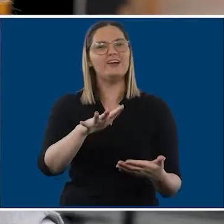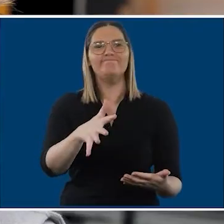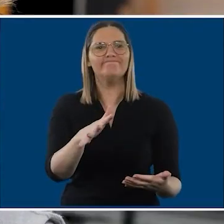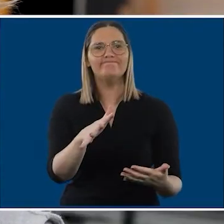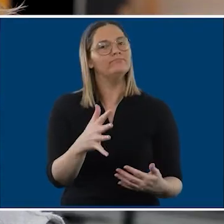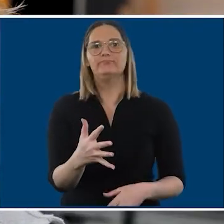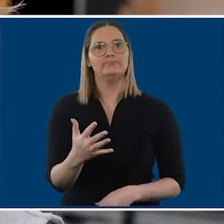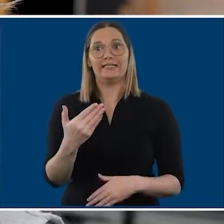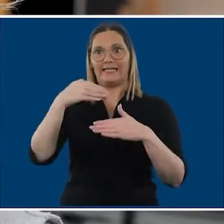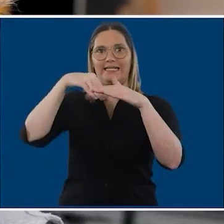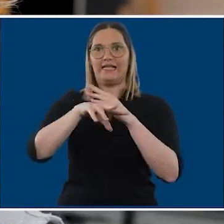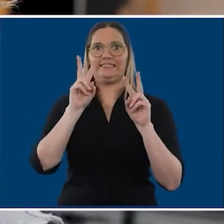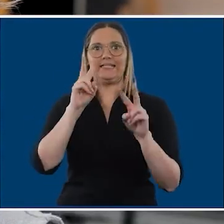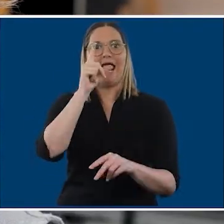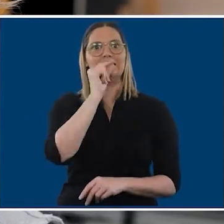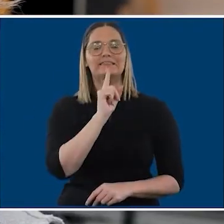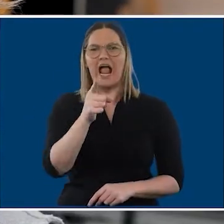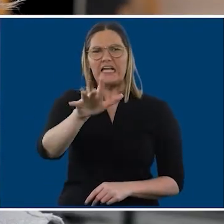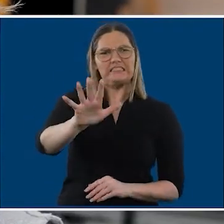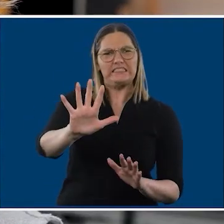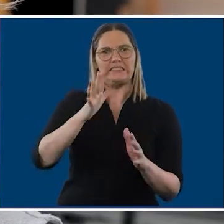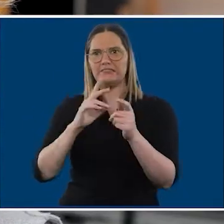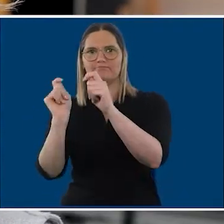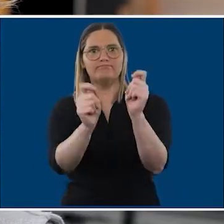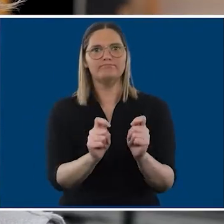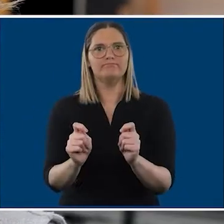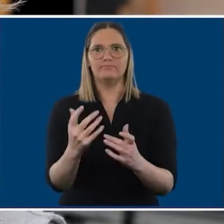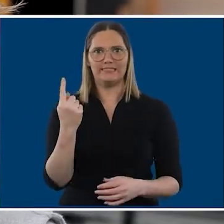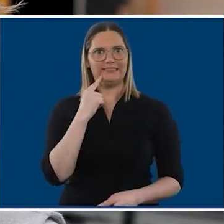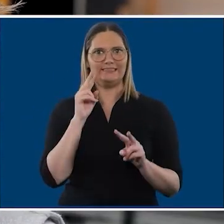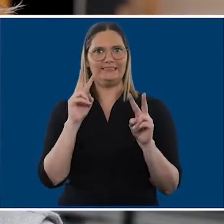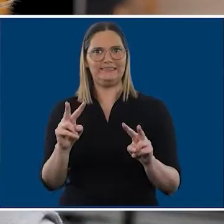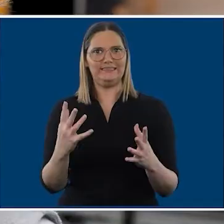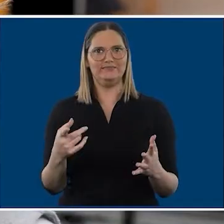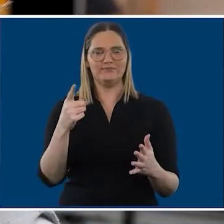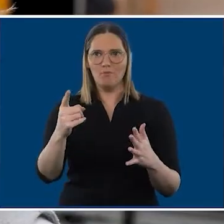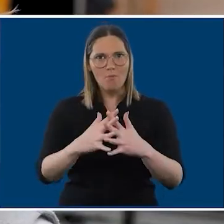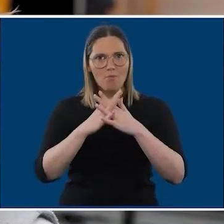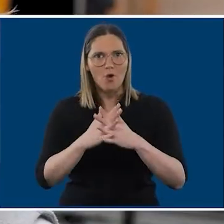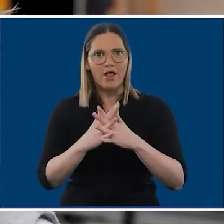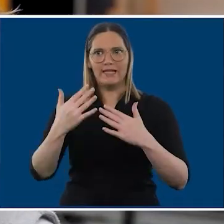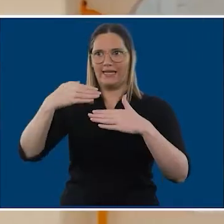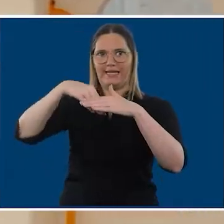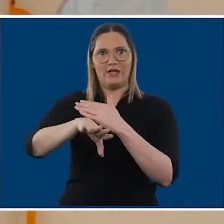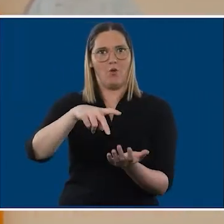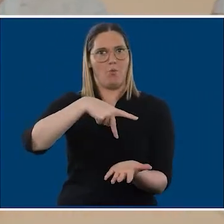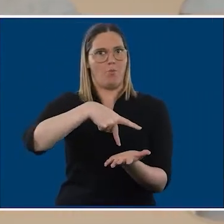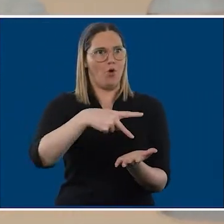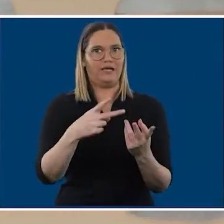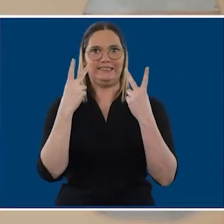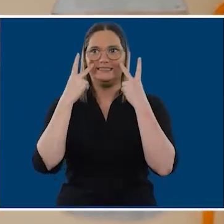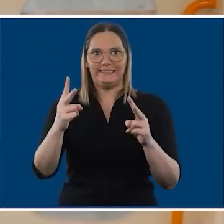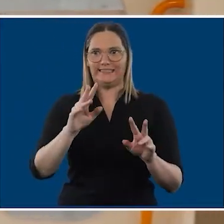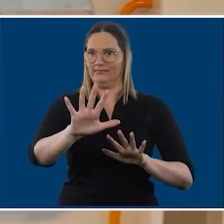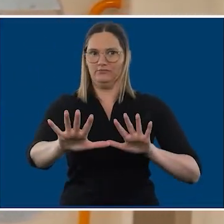I have really enjoyed seeing the physical representation and it has made a difference to walk through